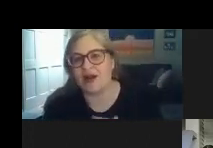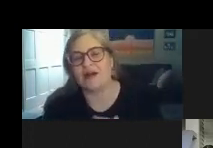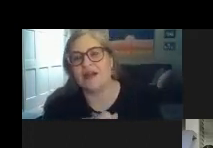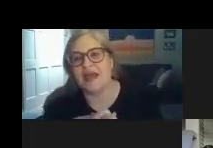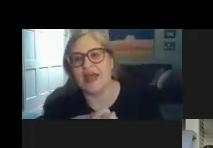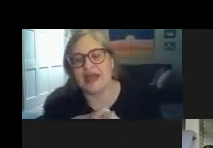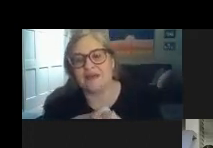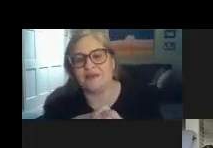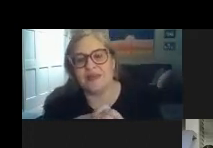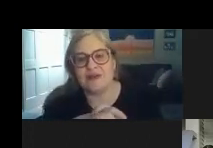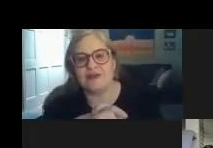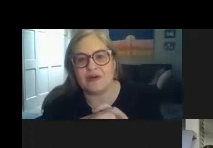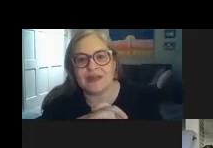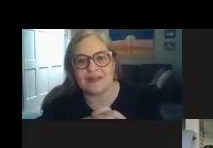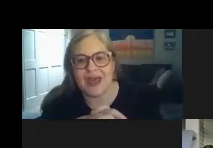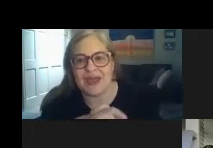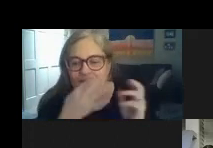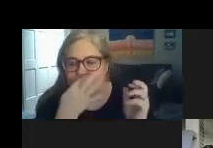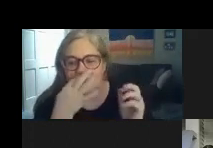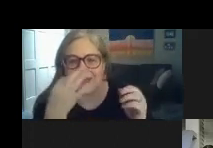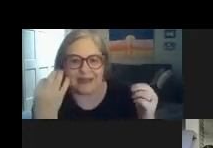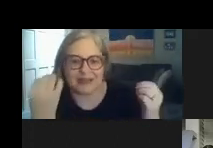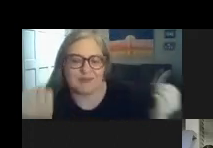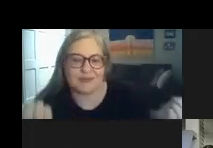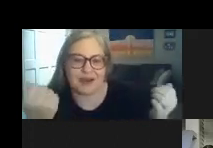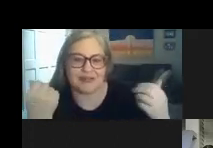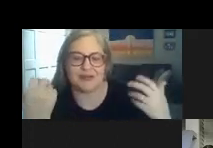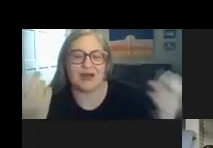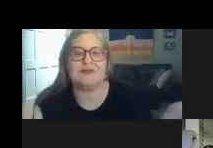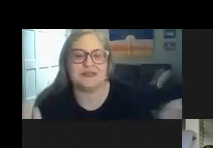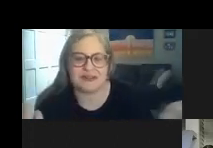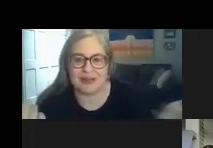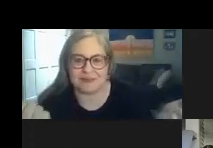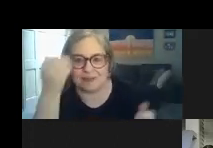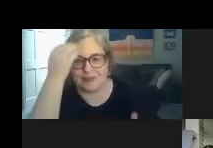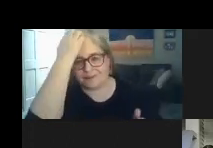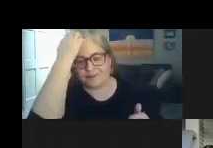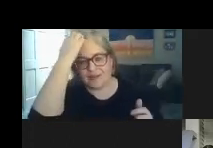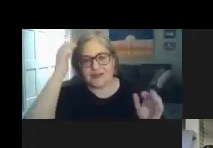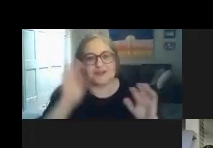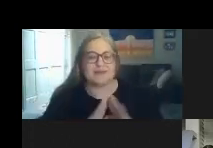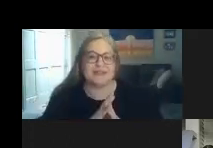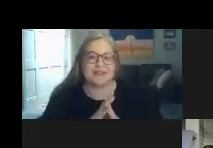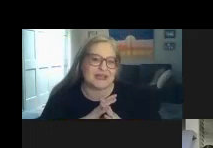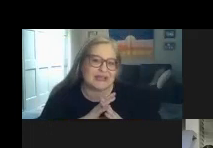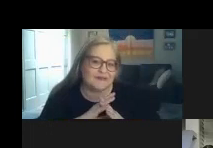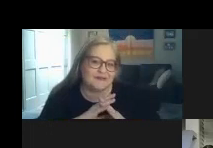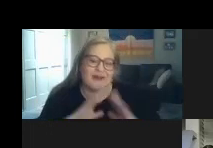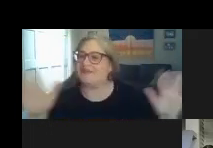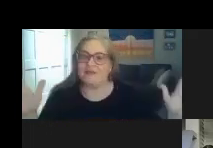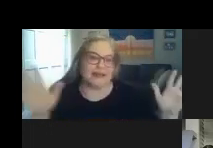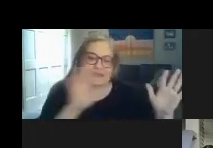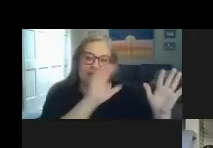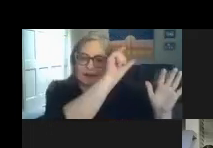they are and without knowing that then it could be really hard to know how to address that problem so let me just like in